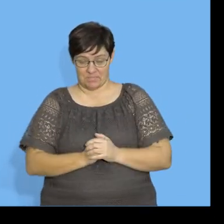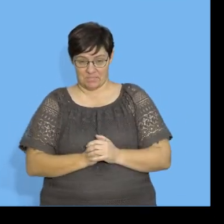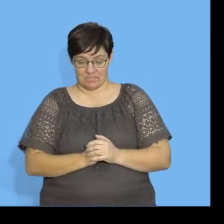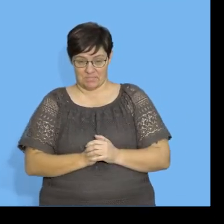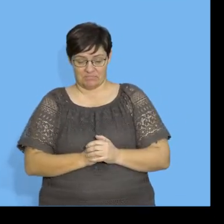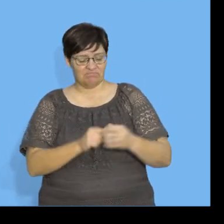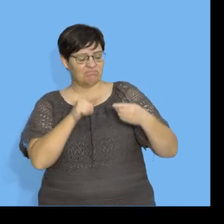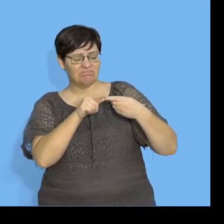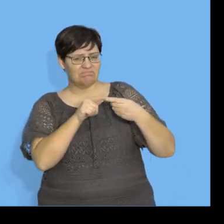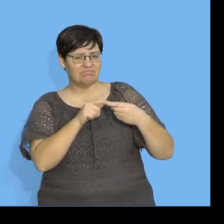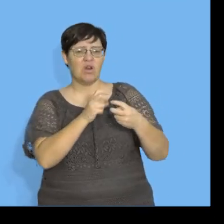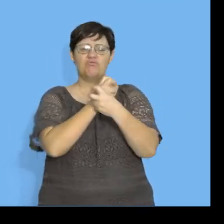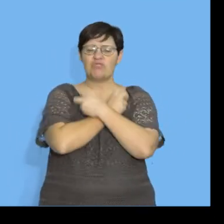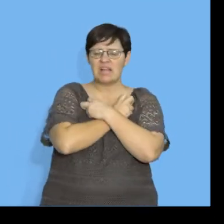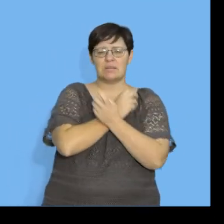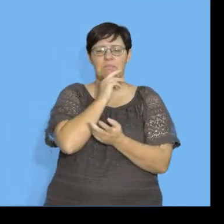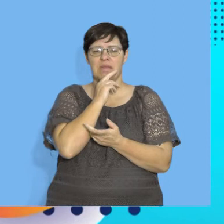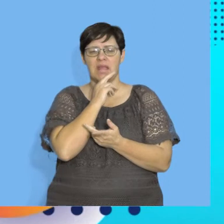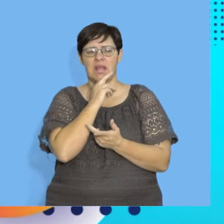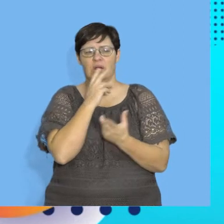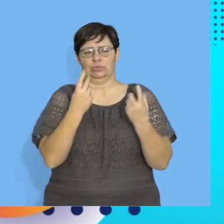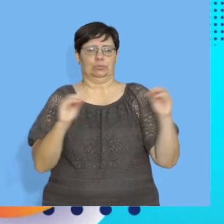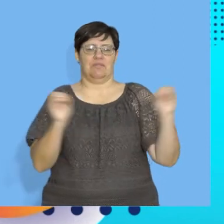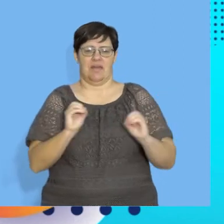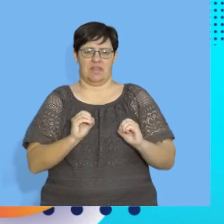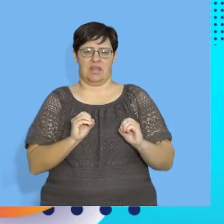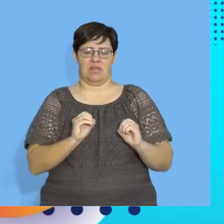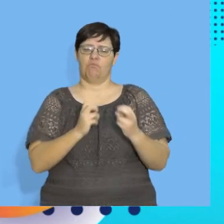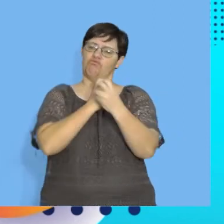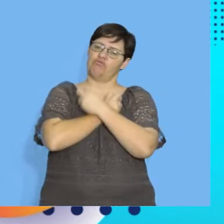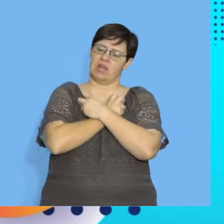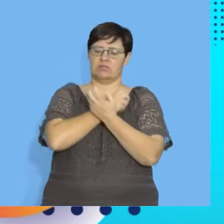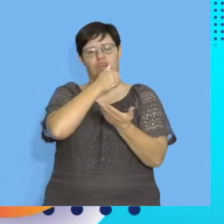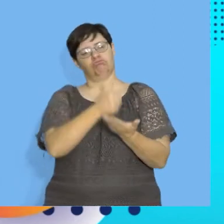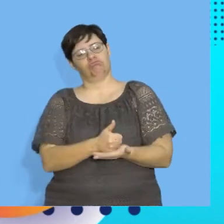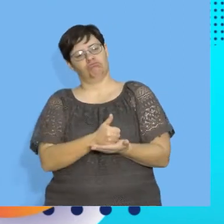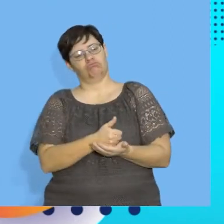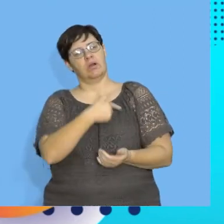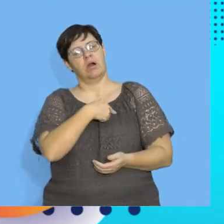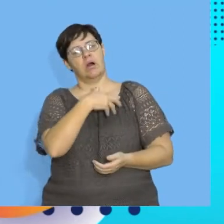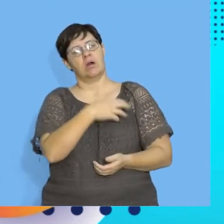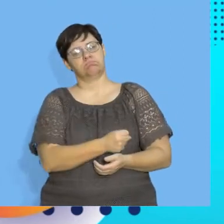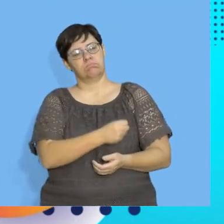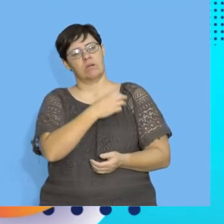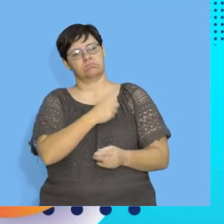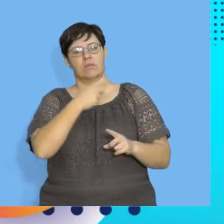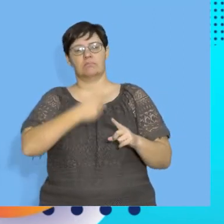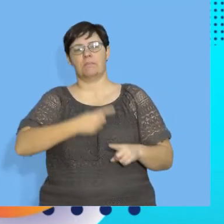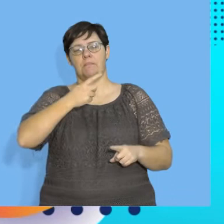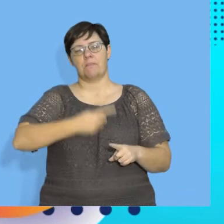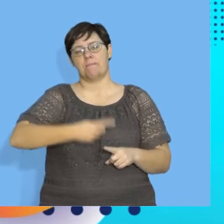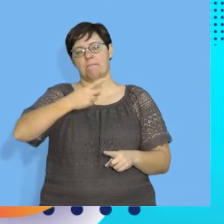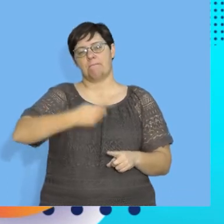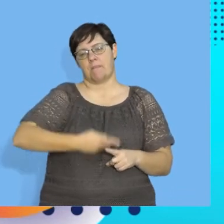actually if I'm not doing any exercise or walking, my heart is pumping less blood